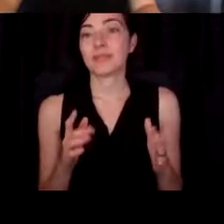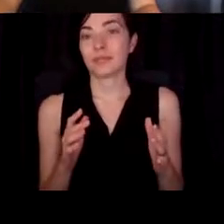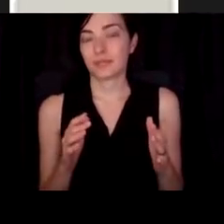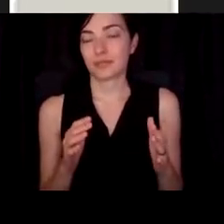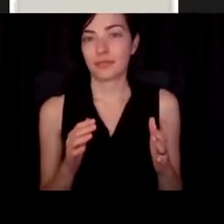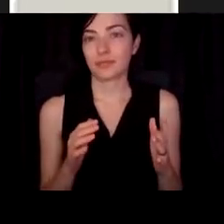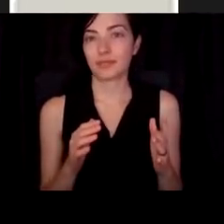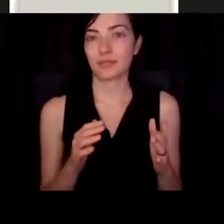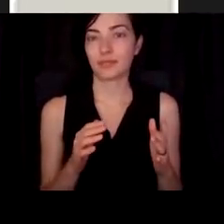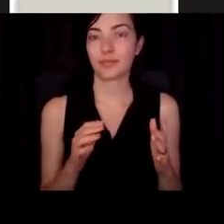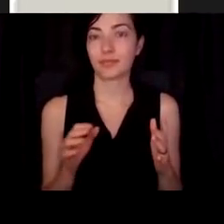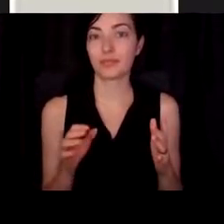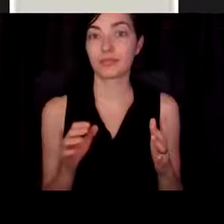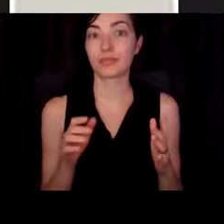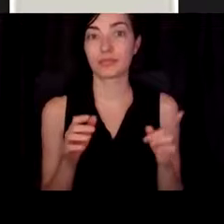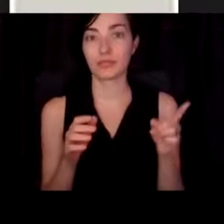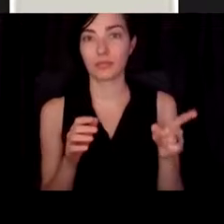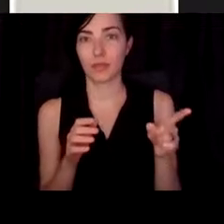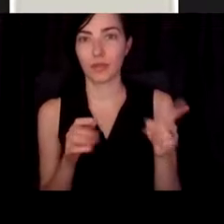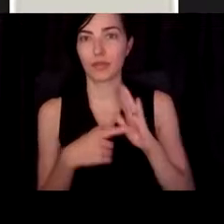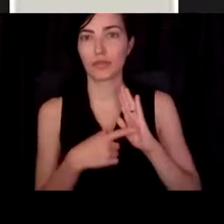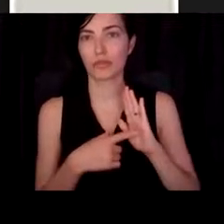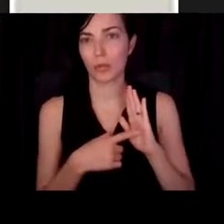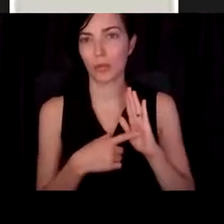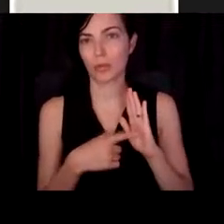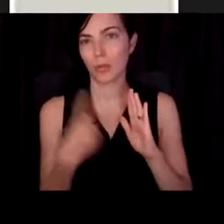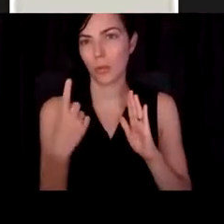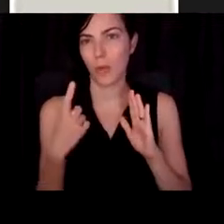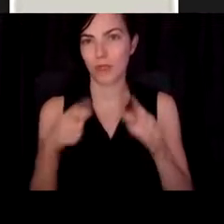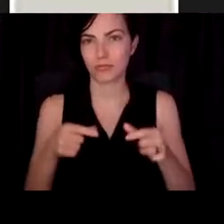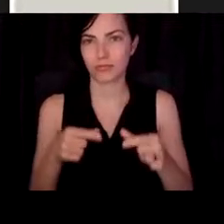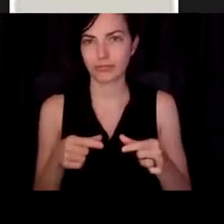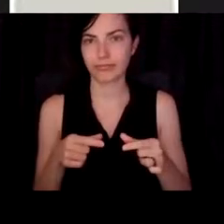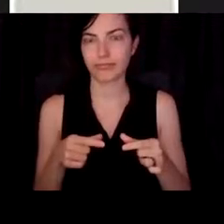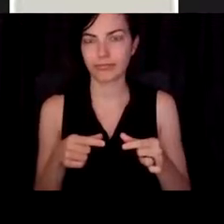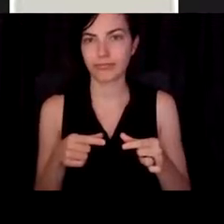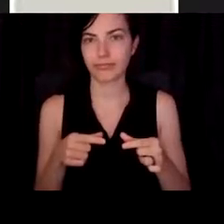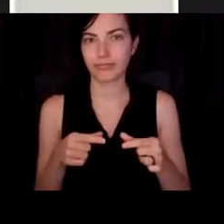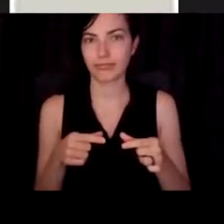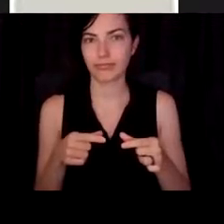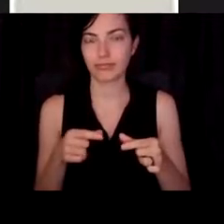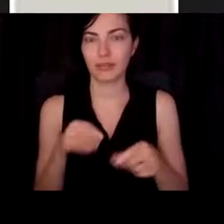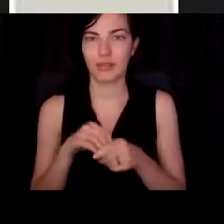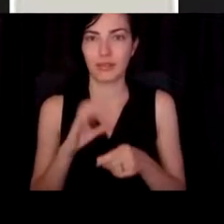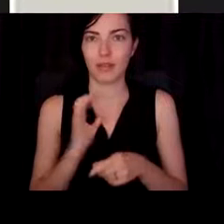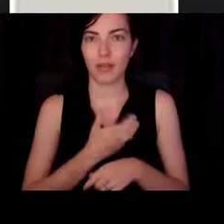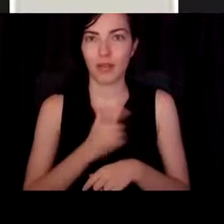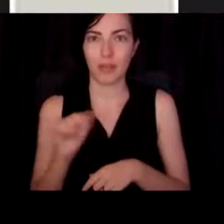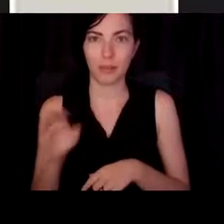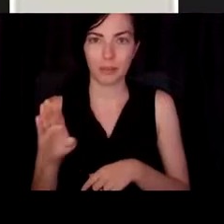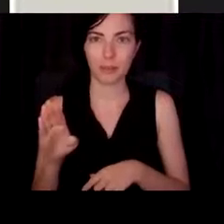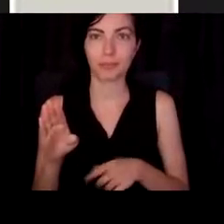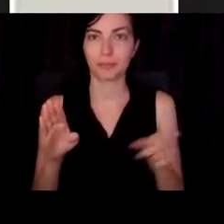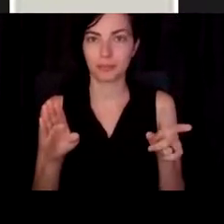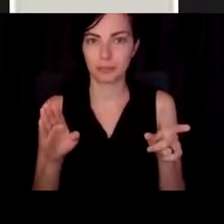And, and then the other thing, so here's, you know, one of the dishes in the lab. And like I say, it's,